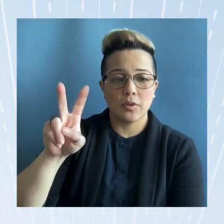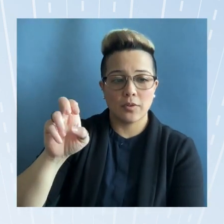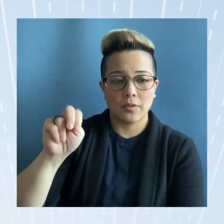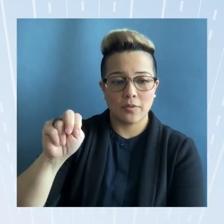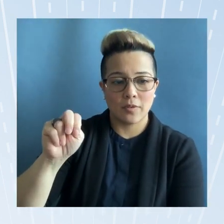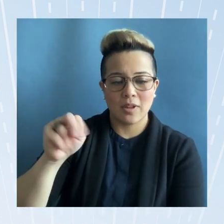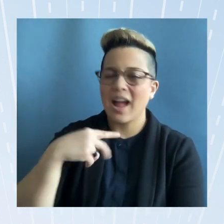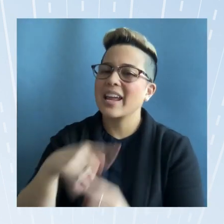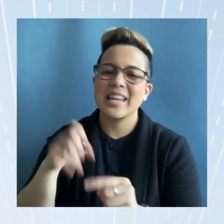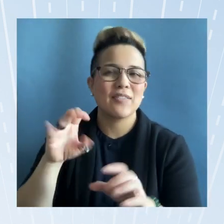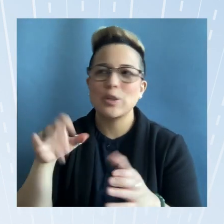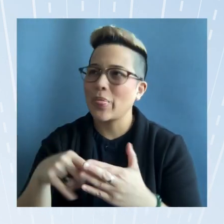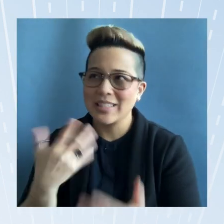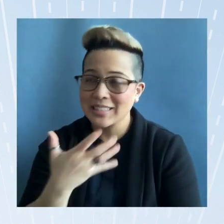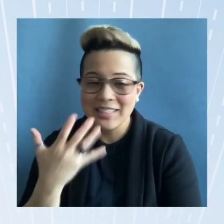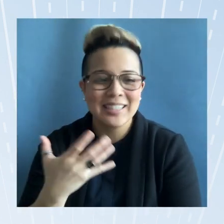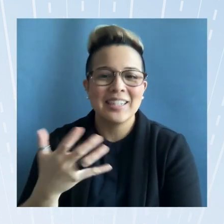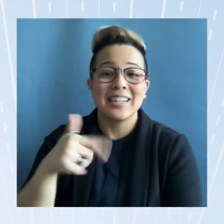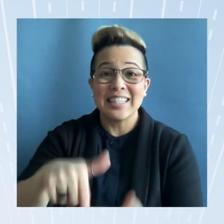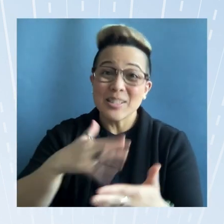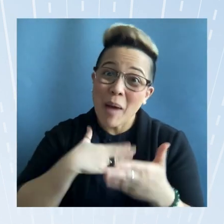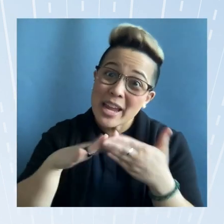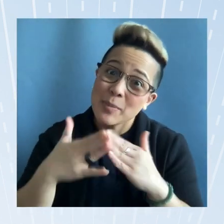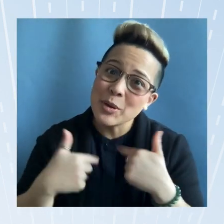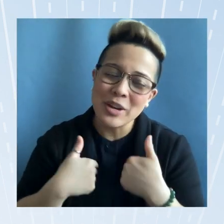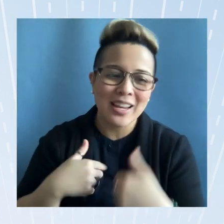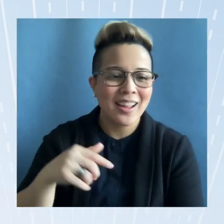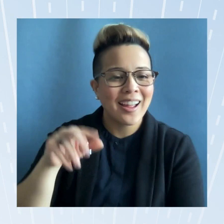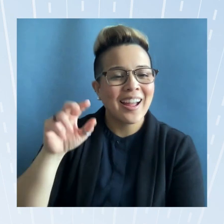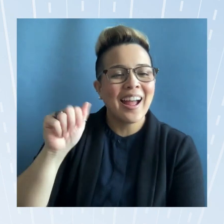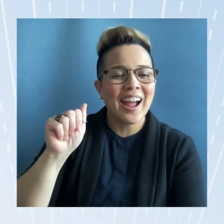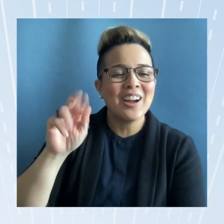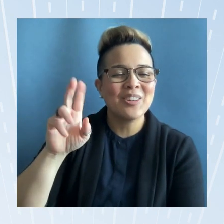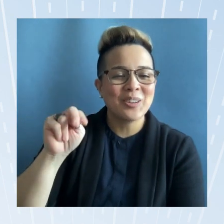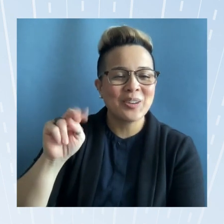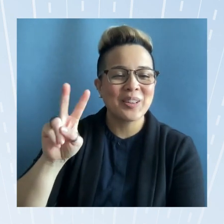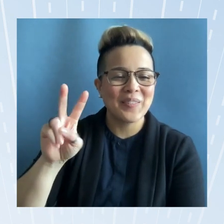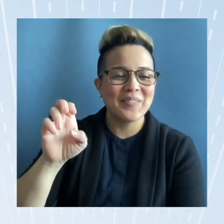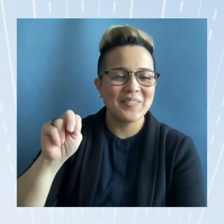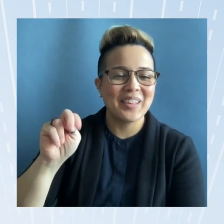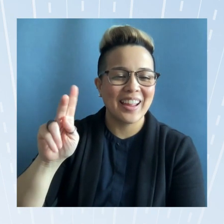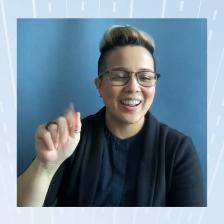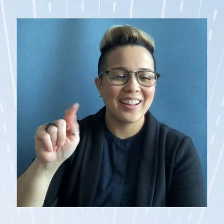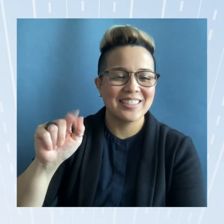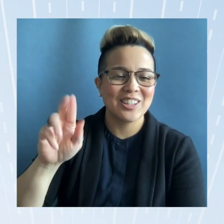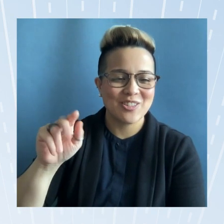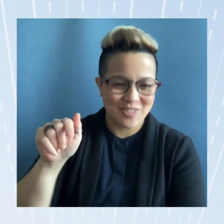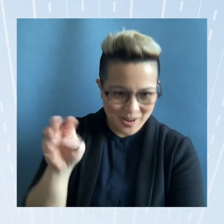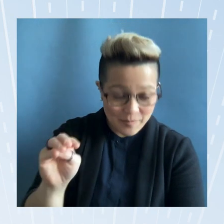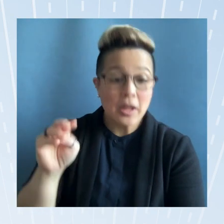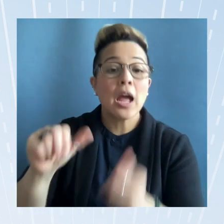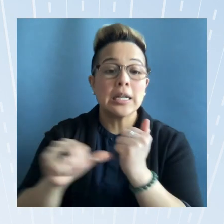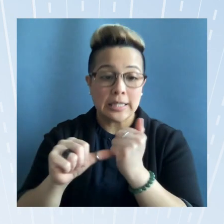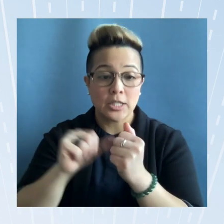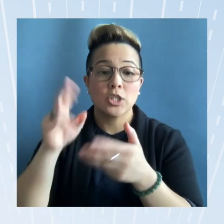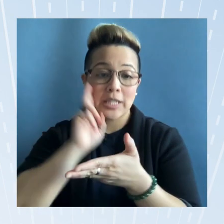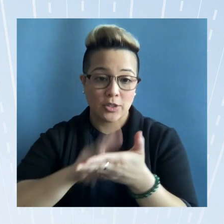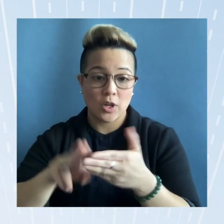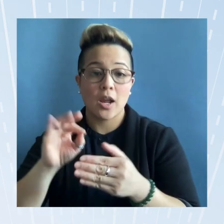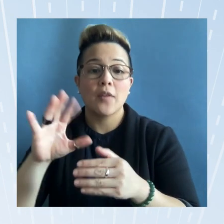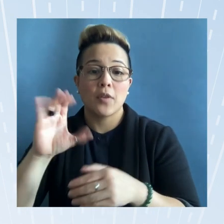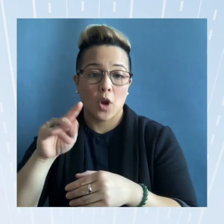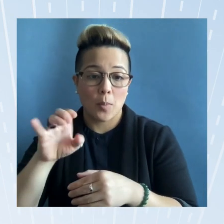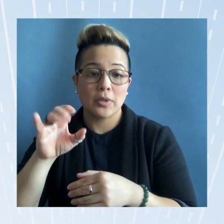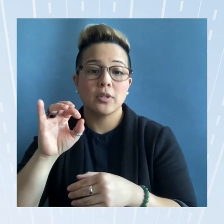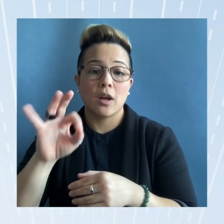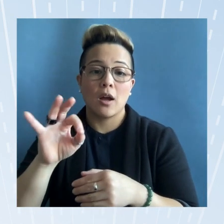assistant secretary of commerce for global markets and director general